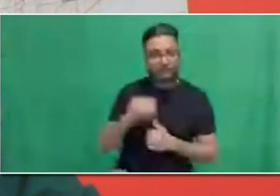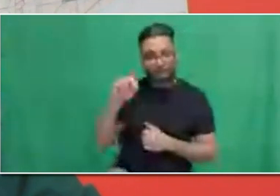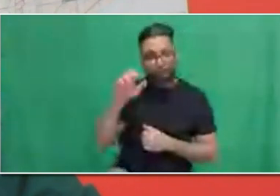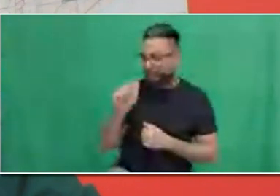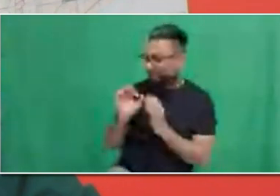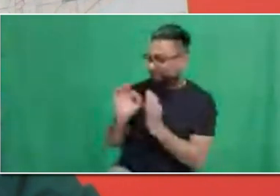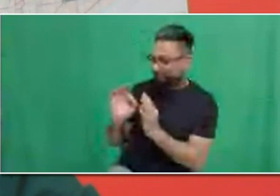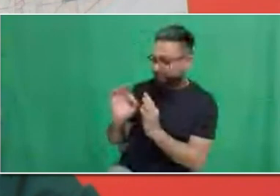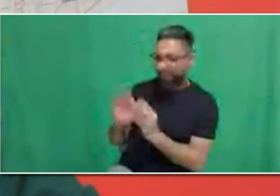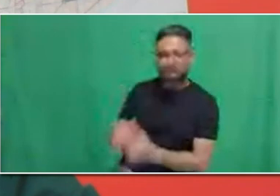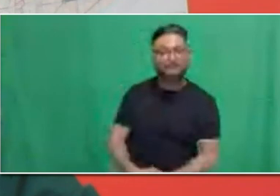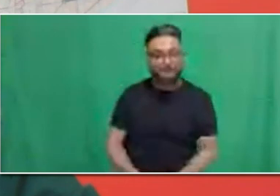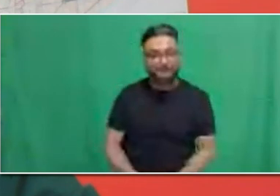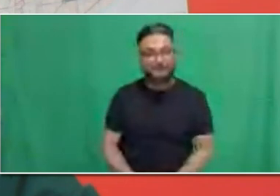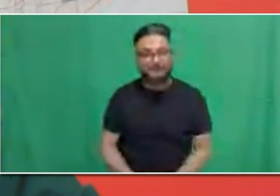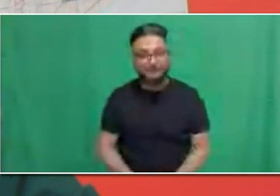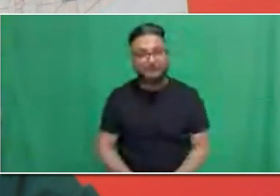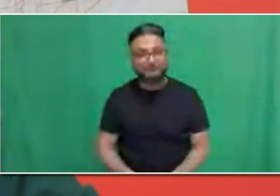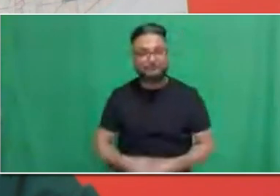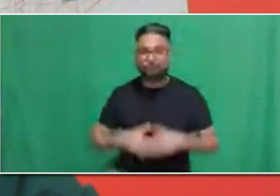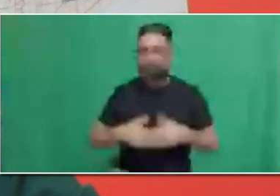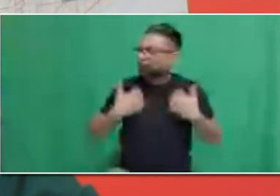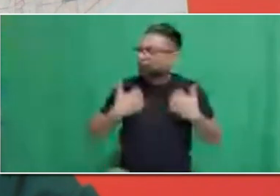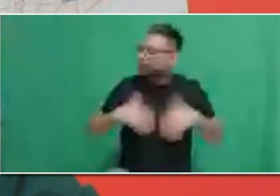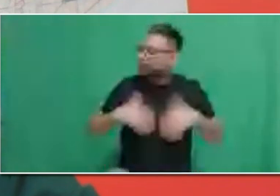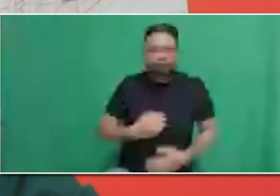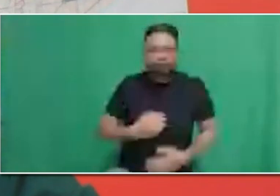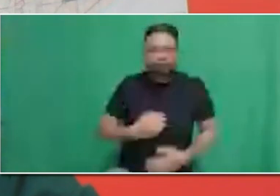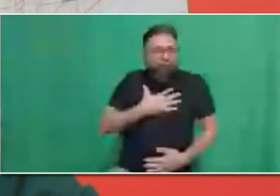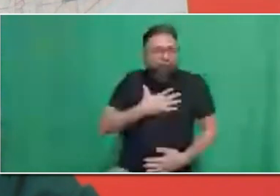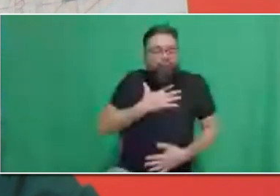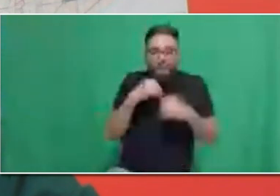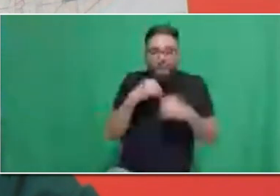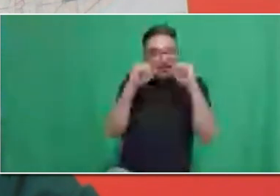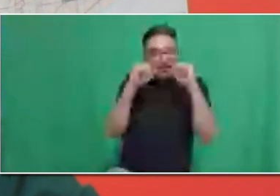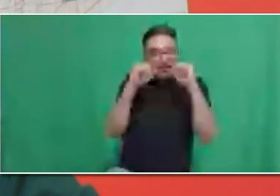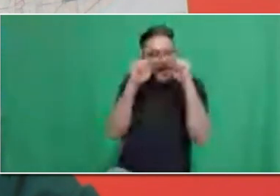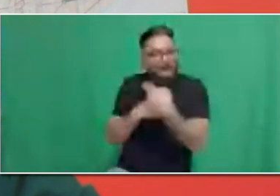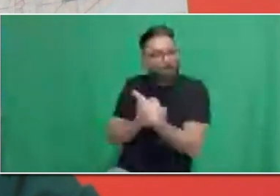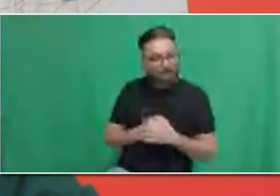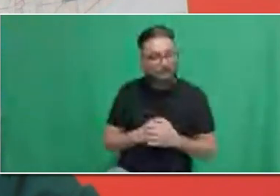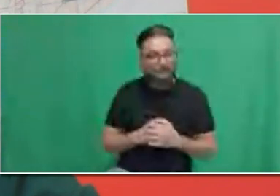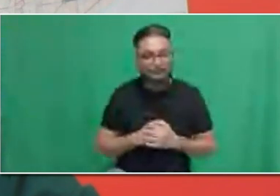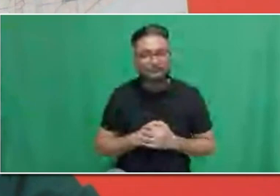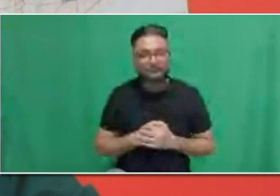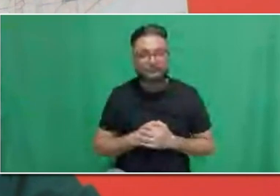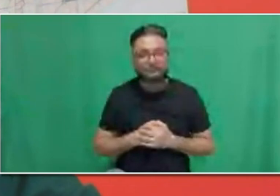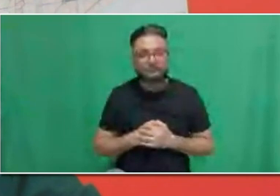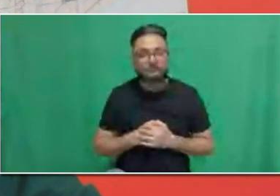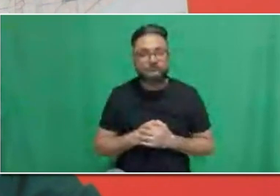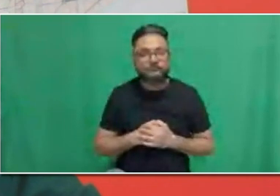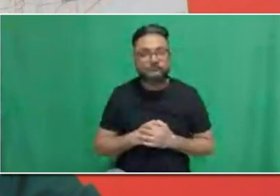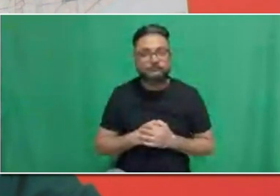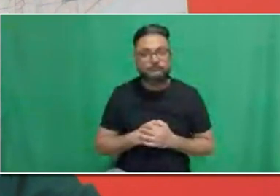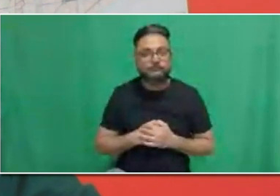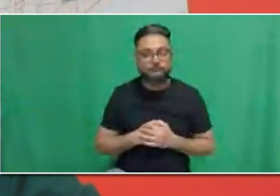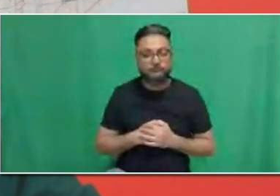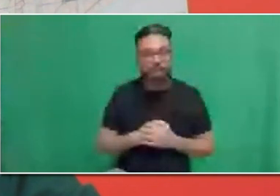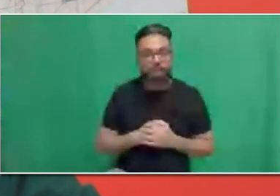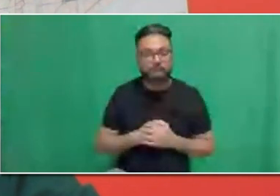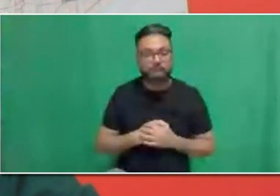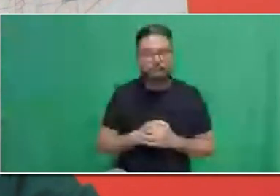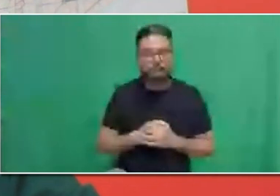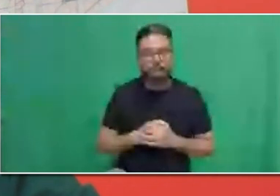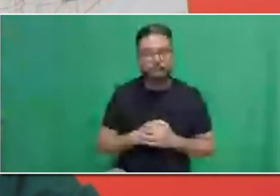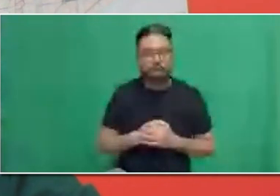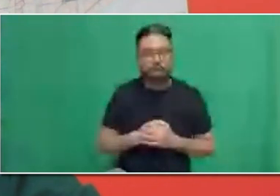to Adam Arunda, who's a maintenance system, who works in maintenance systems in rail cars and shops, the vehicles group. He is going to speak about